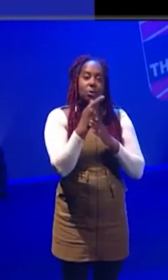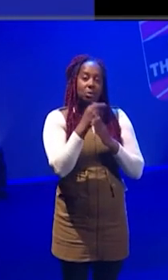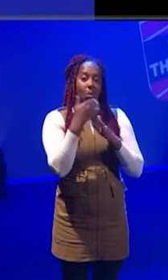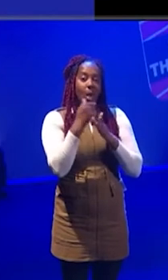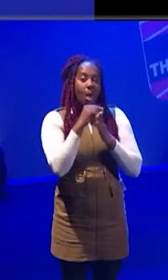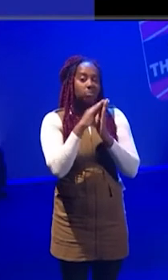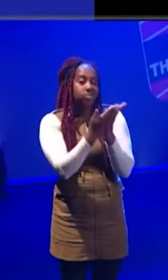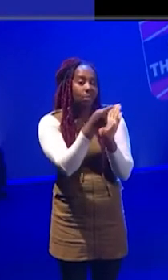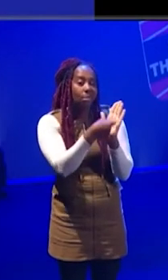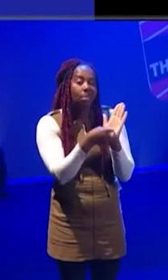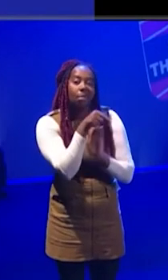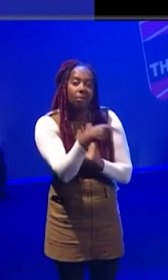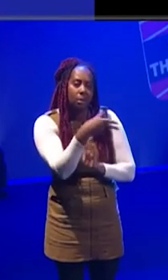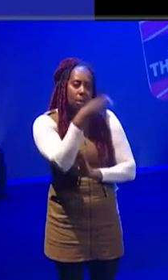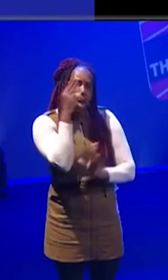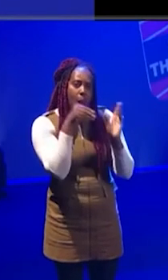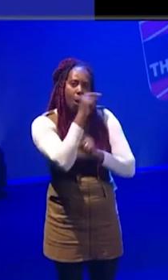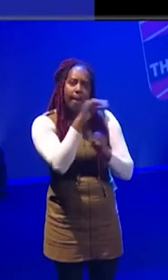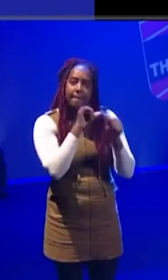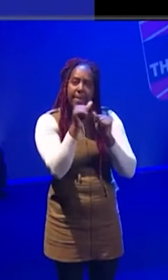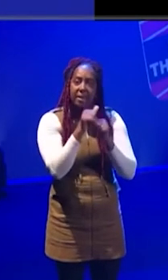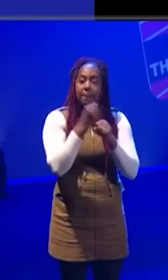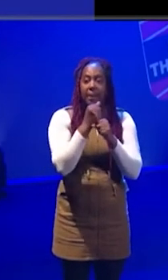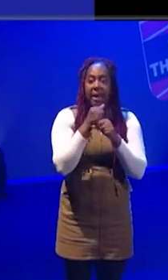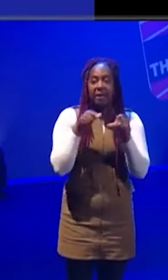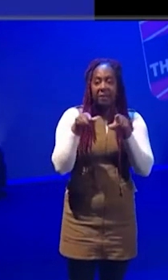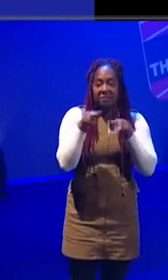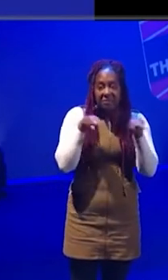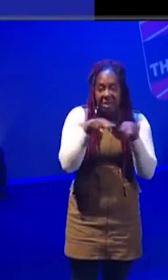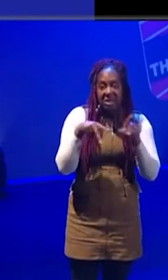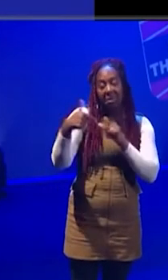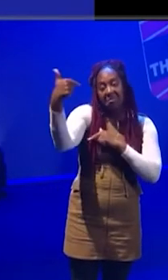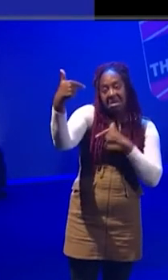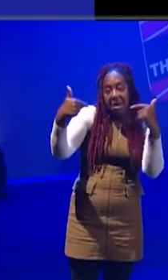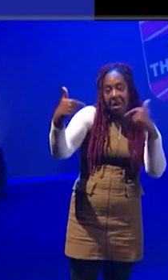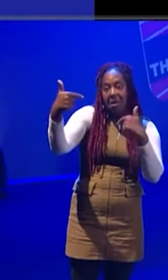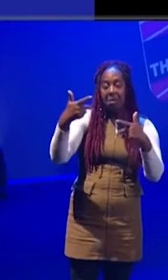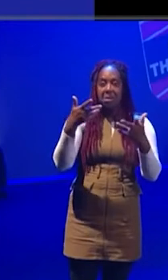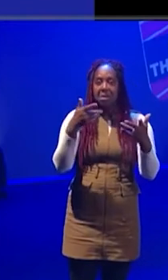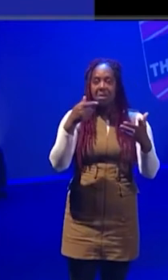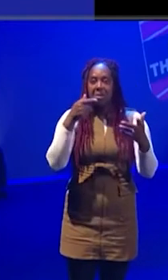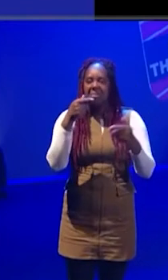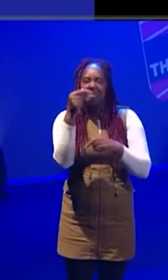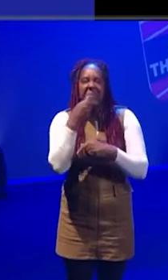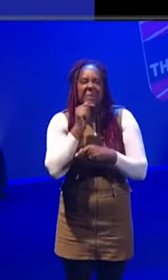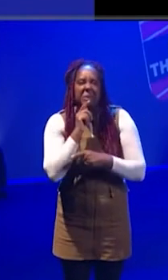I later learned that it's much better to make video if you can, because people who are not sound